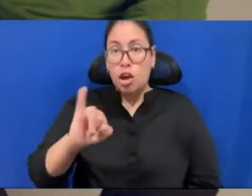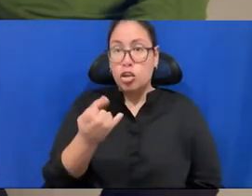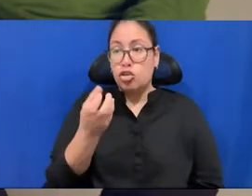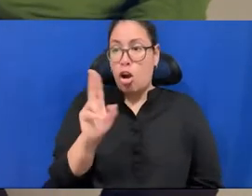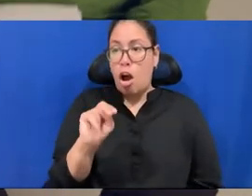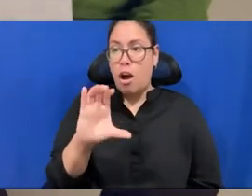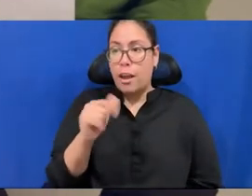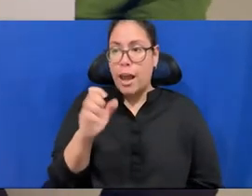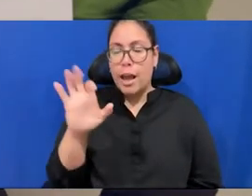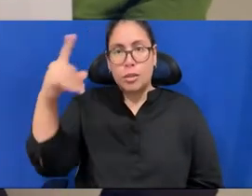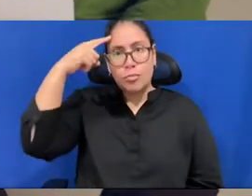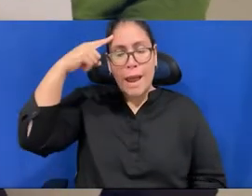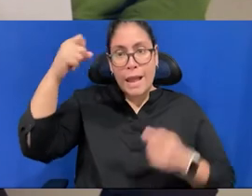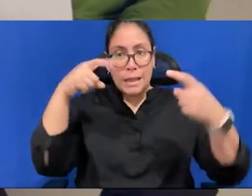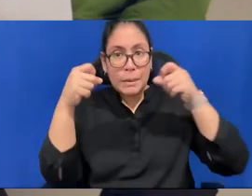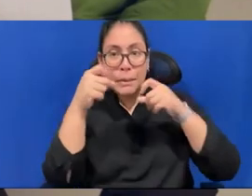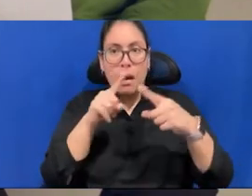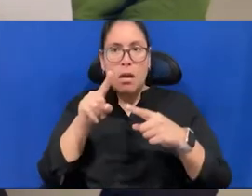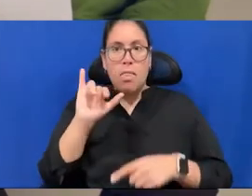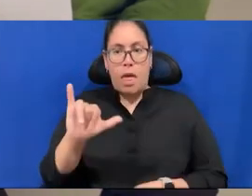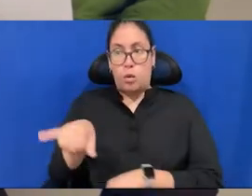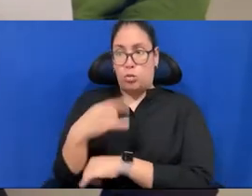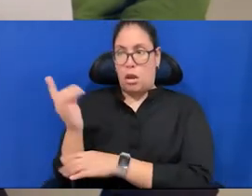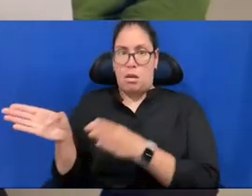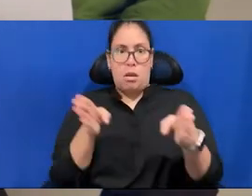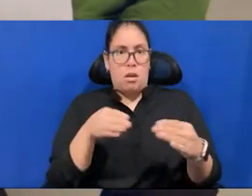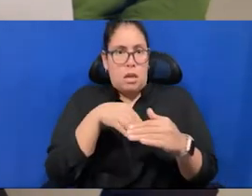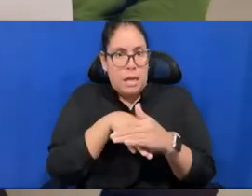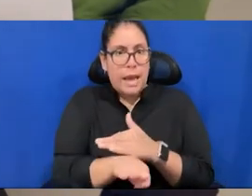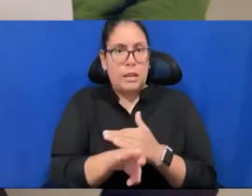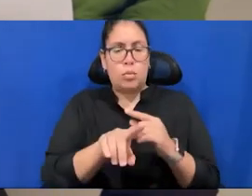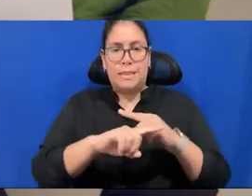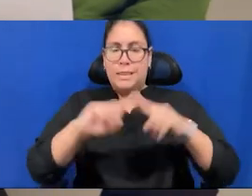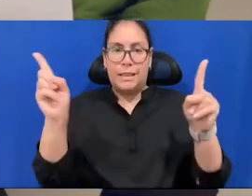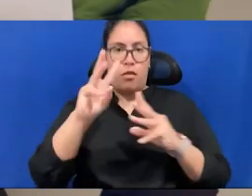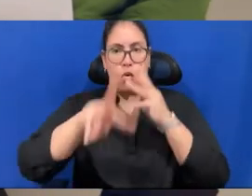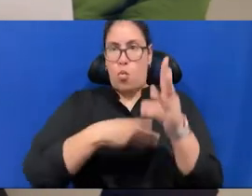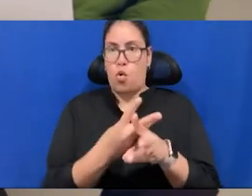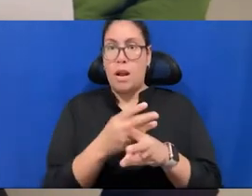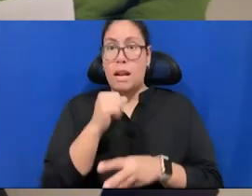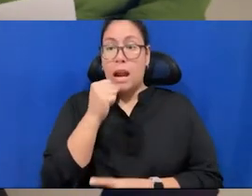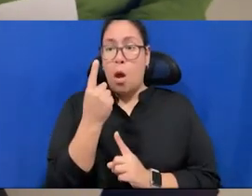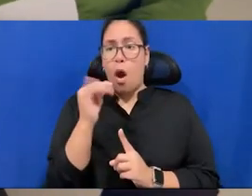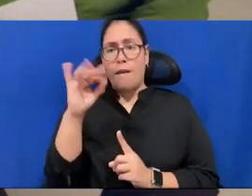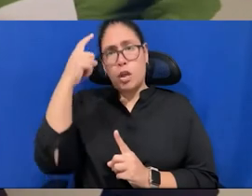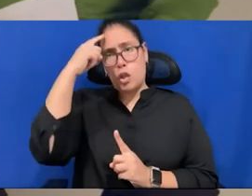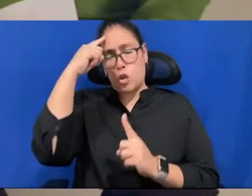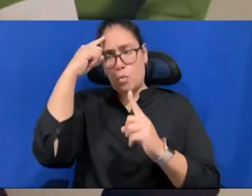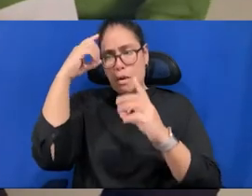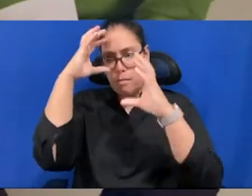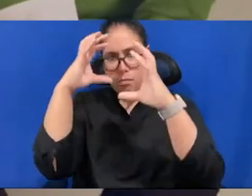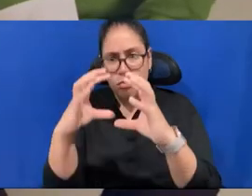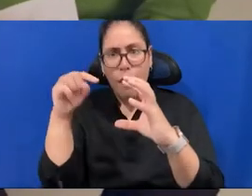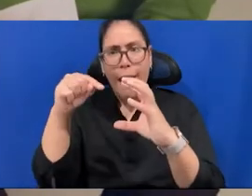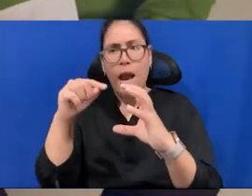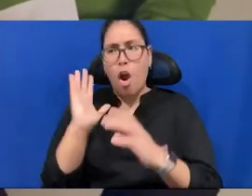urgency of entering into another world, right? Not the world of the human brain itself, hearing your own thought. But I think so in this